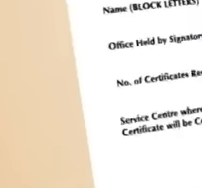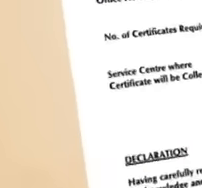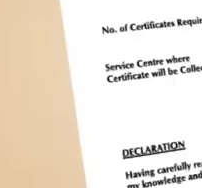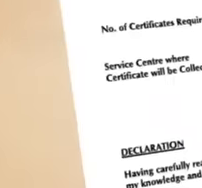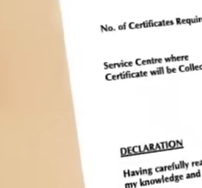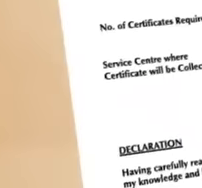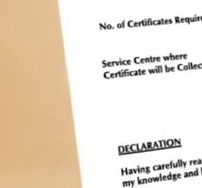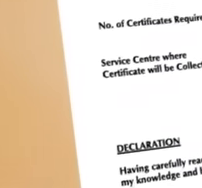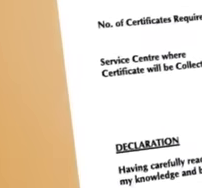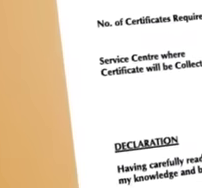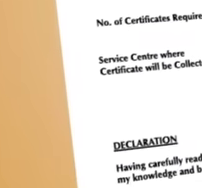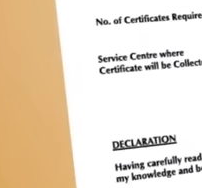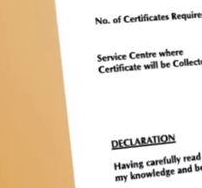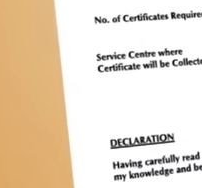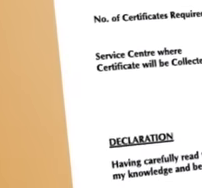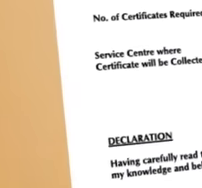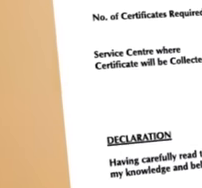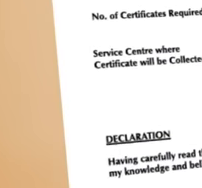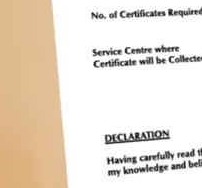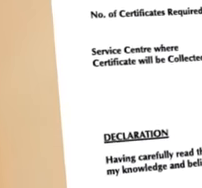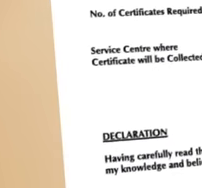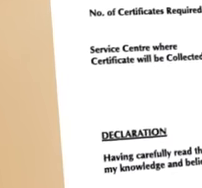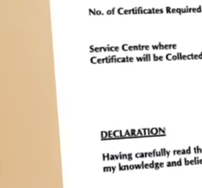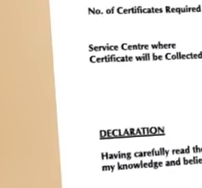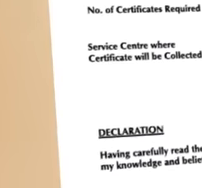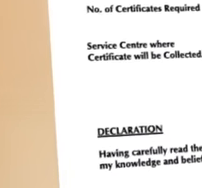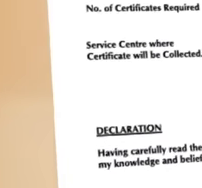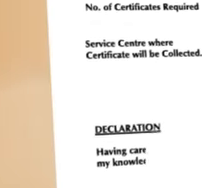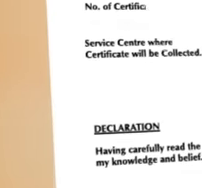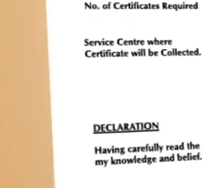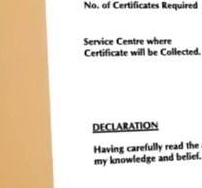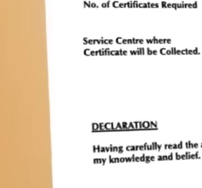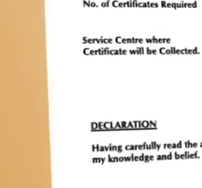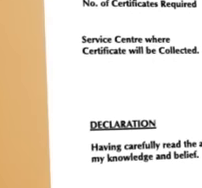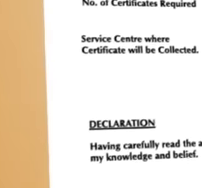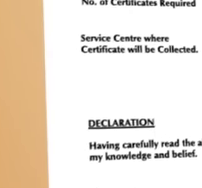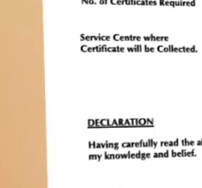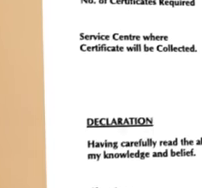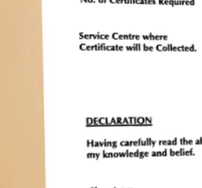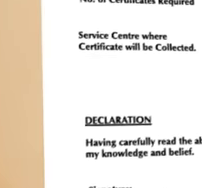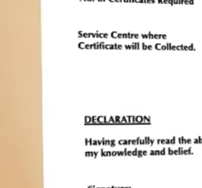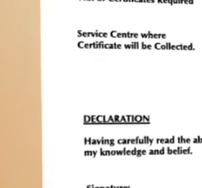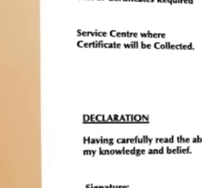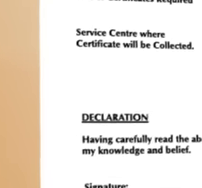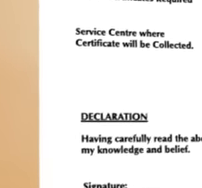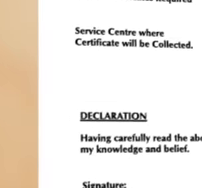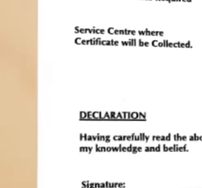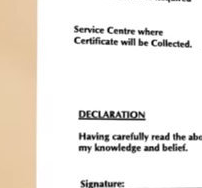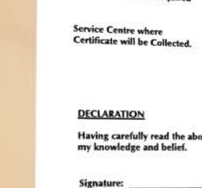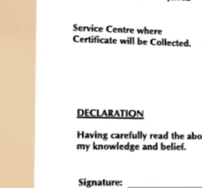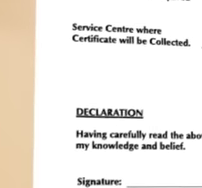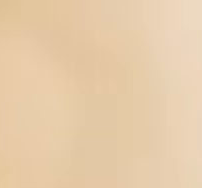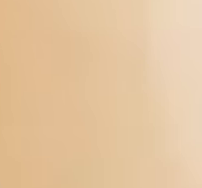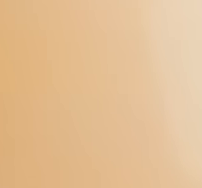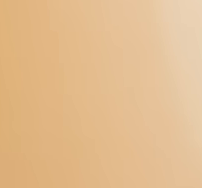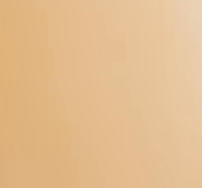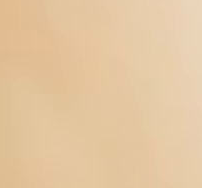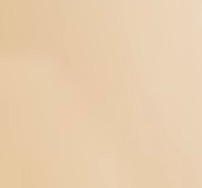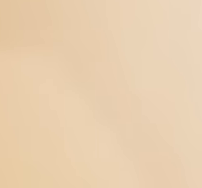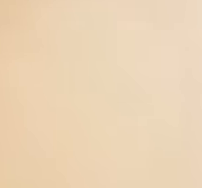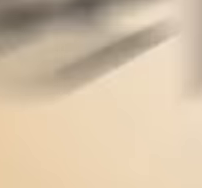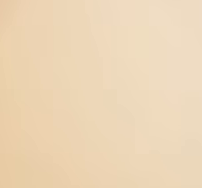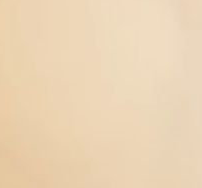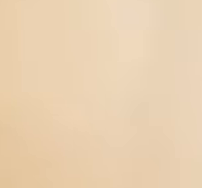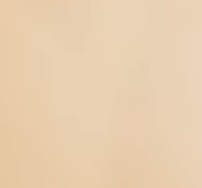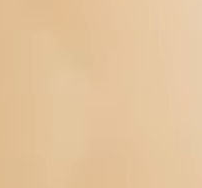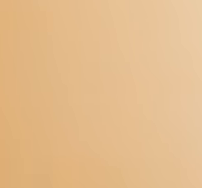To make your request, email a complete NI200 form to compliancecertificate at nibtt.net. You asked us for